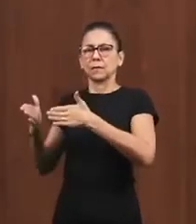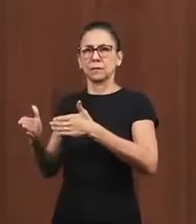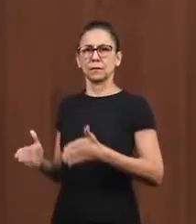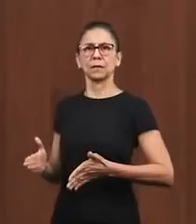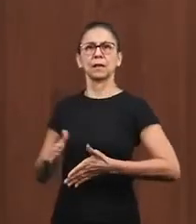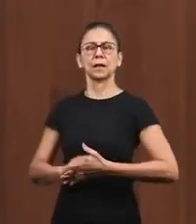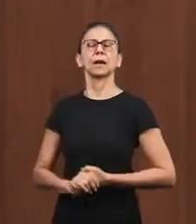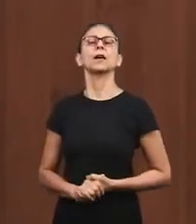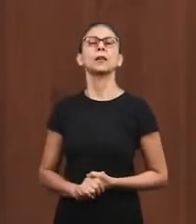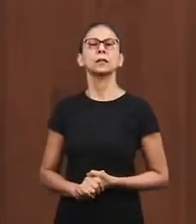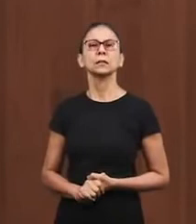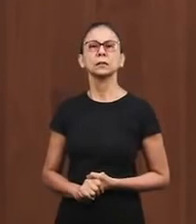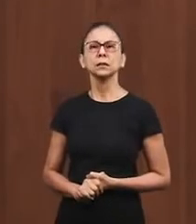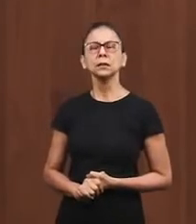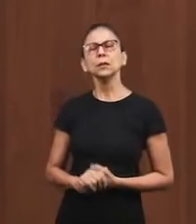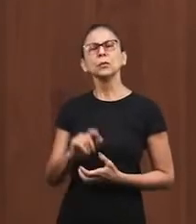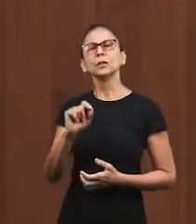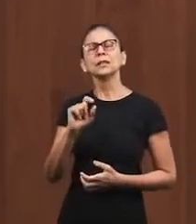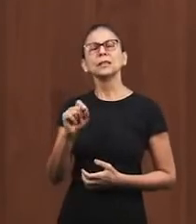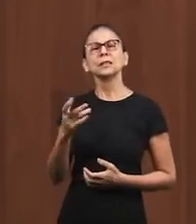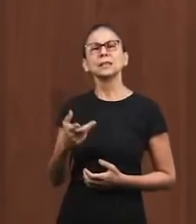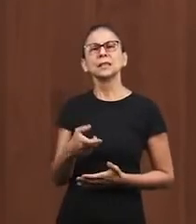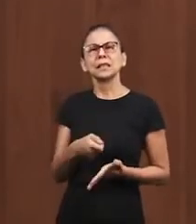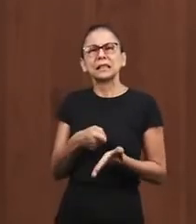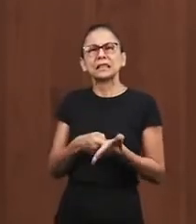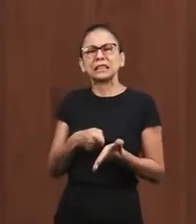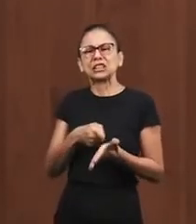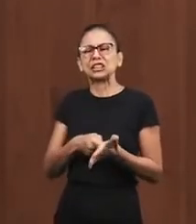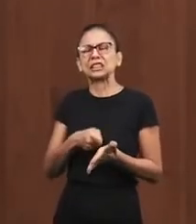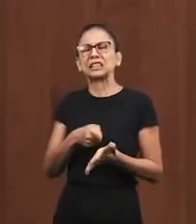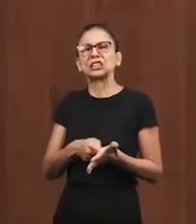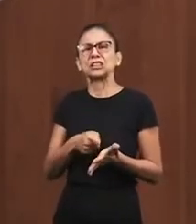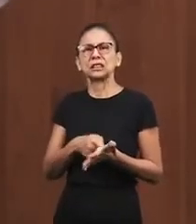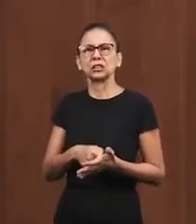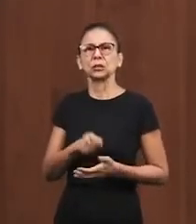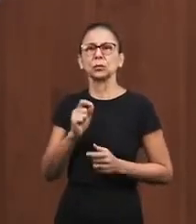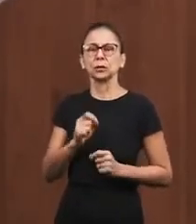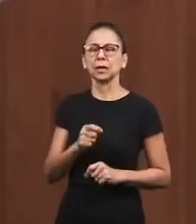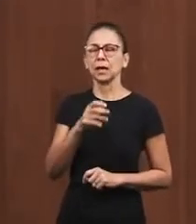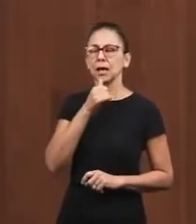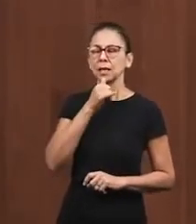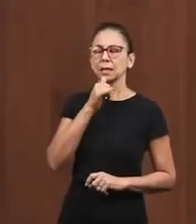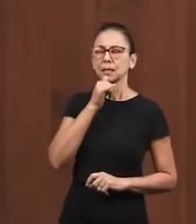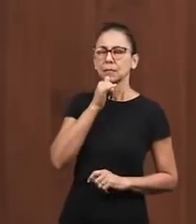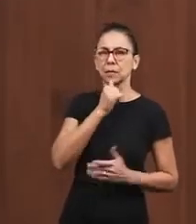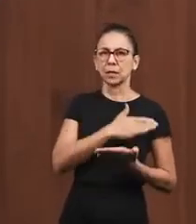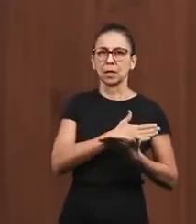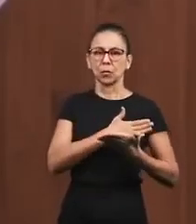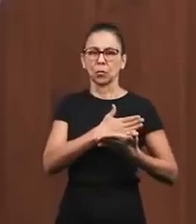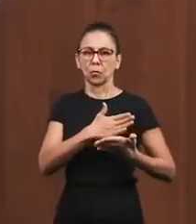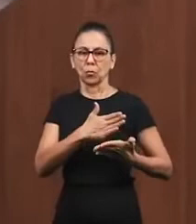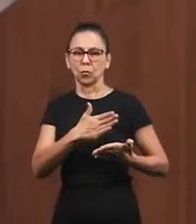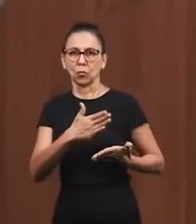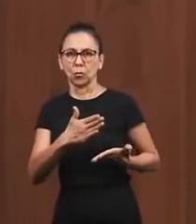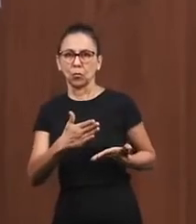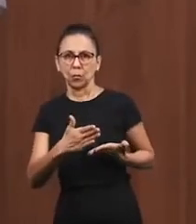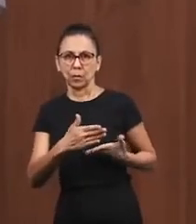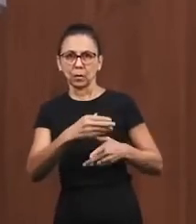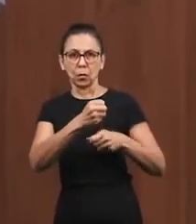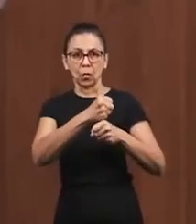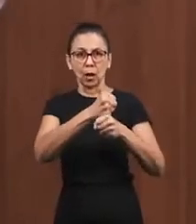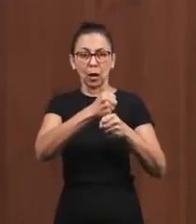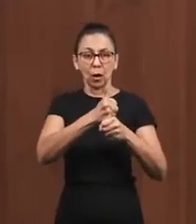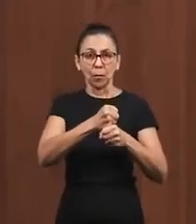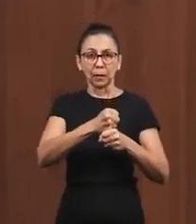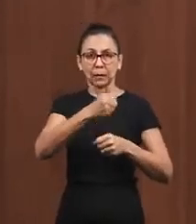means to finish something you started without giving up it's going all the way to the